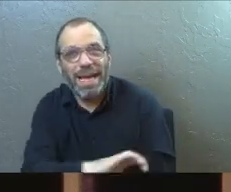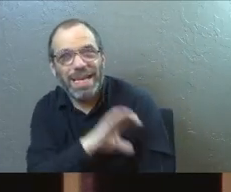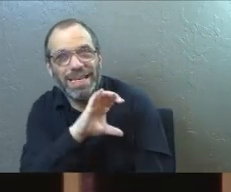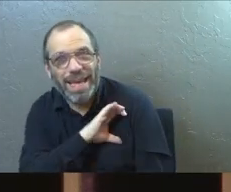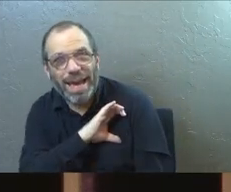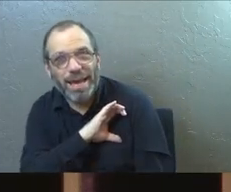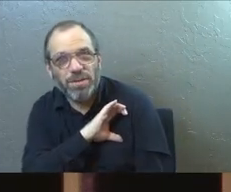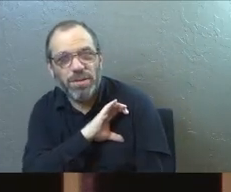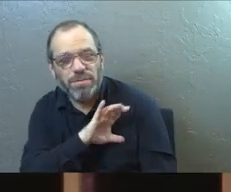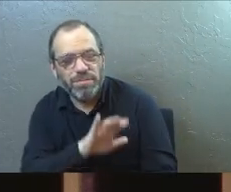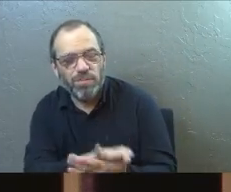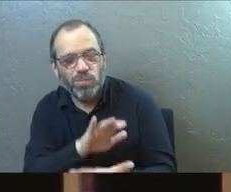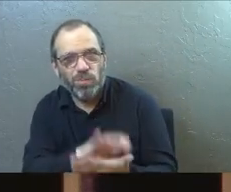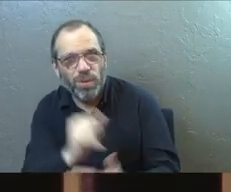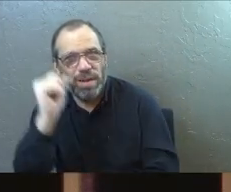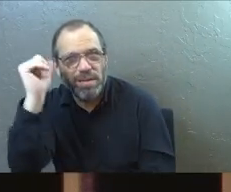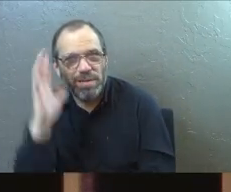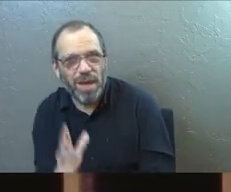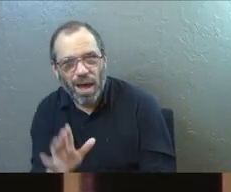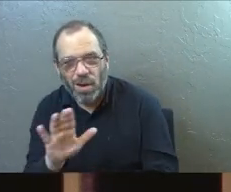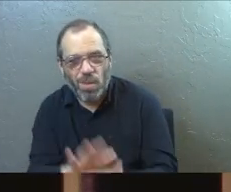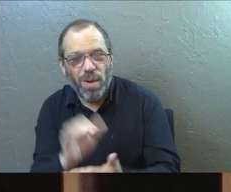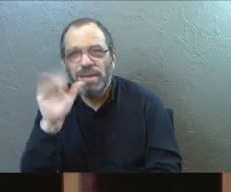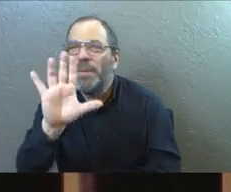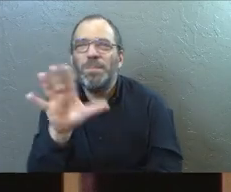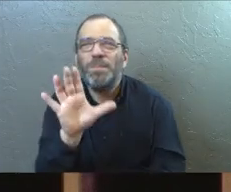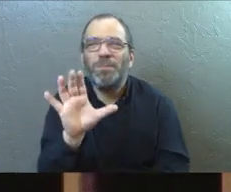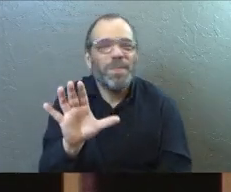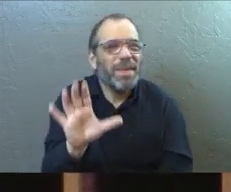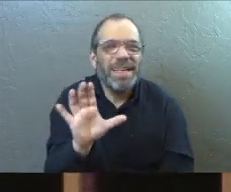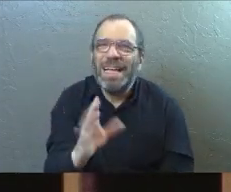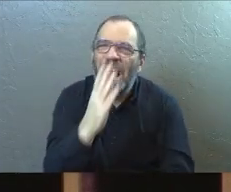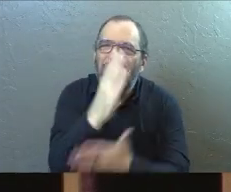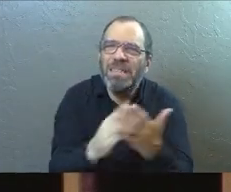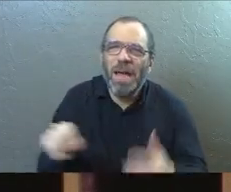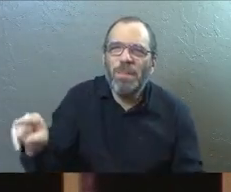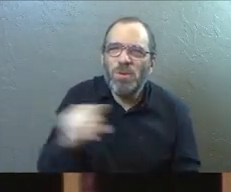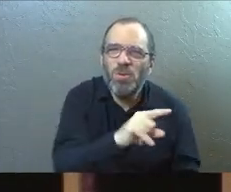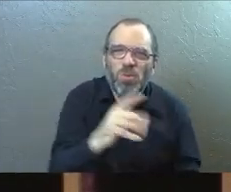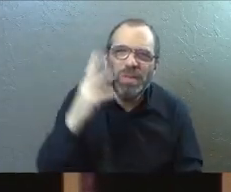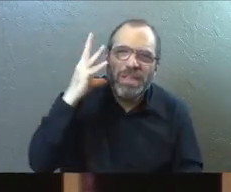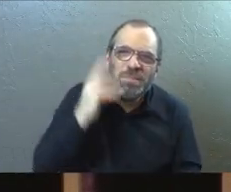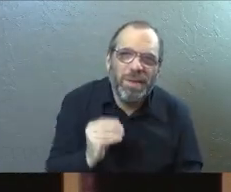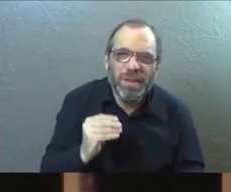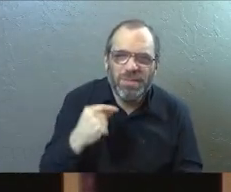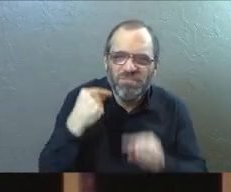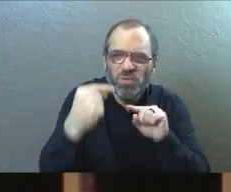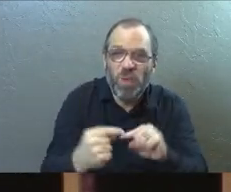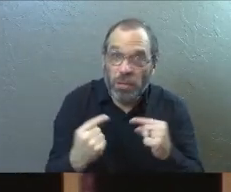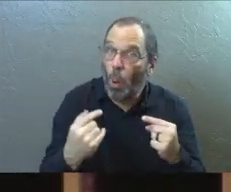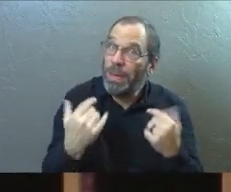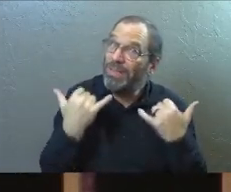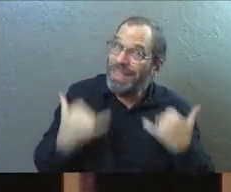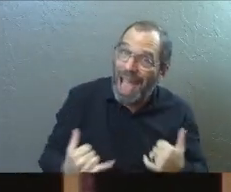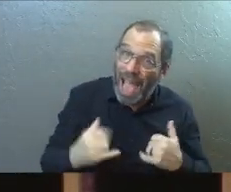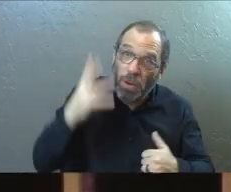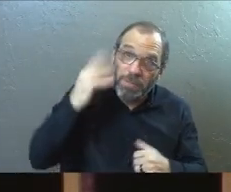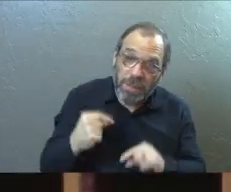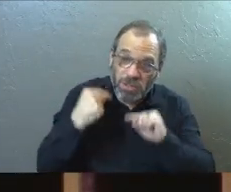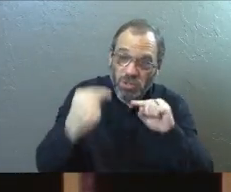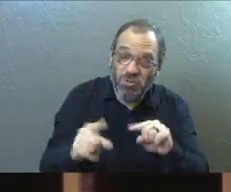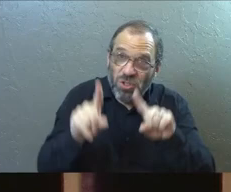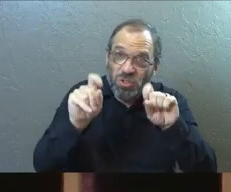Praise God for that. Praise God for that. Some of you guys have been through trials or you're going through trials right now.